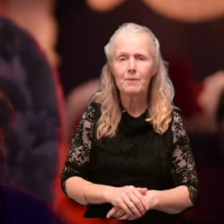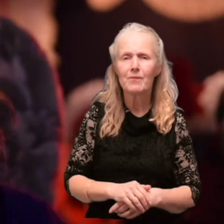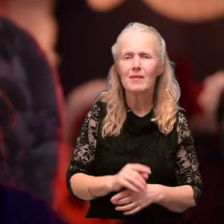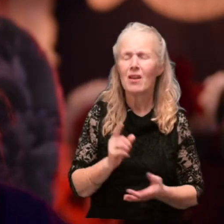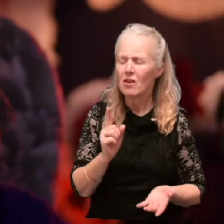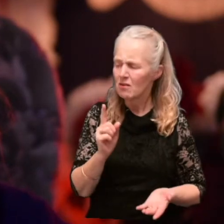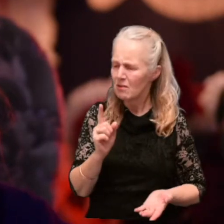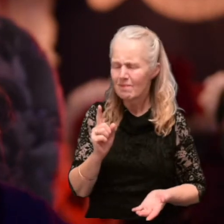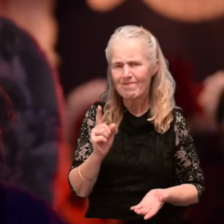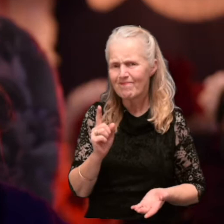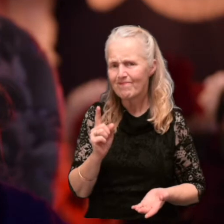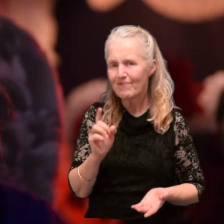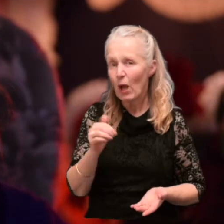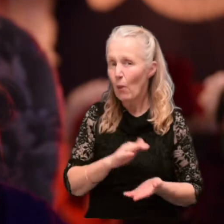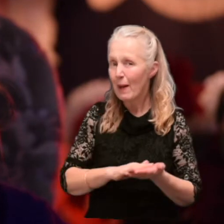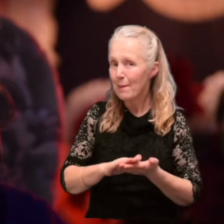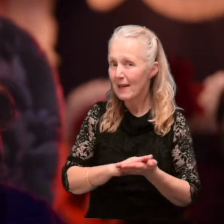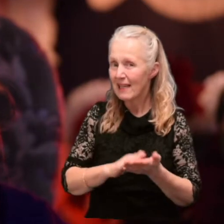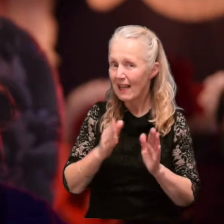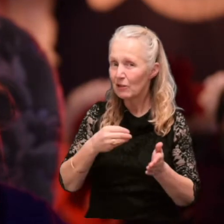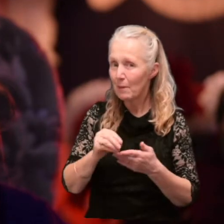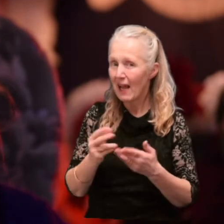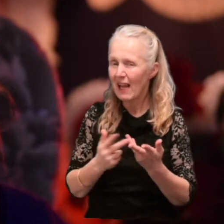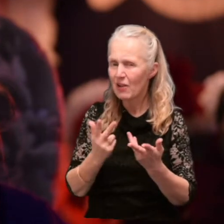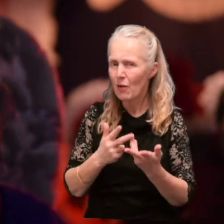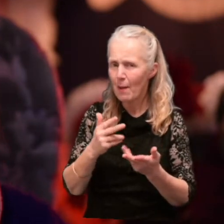that would mean buying another pack of, um,